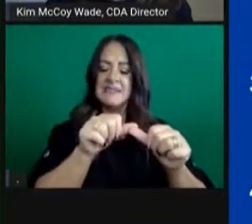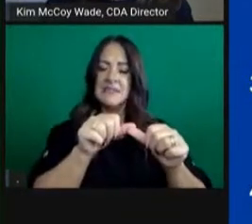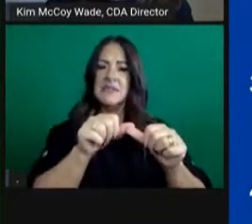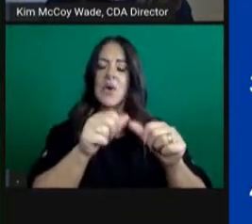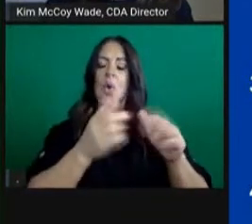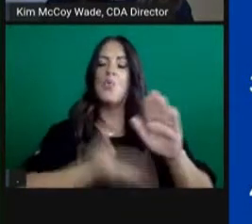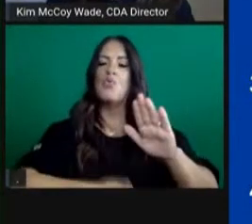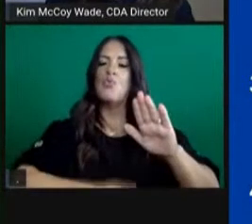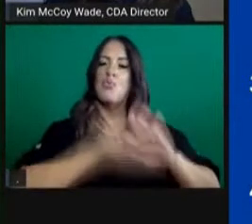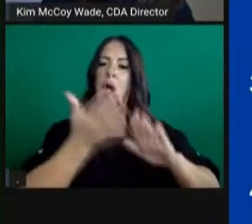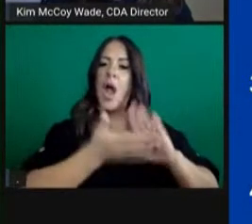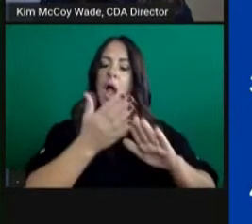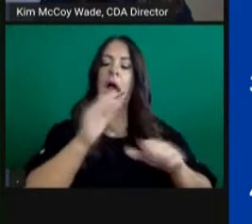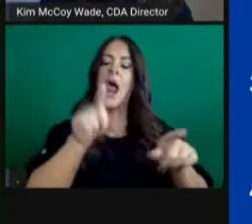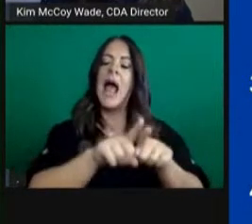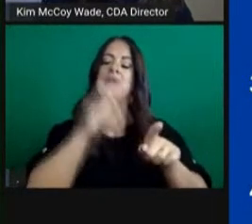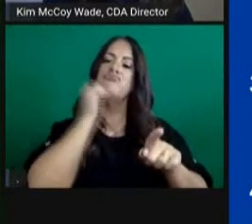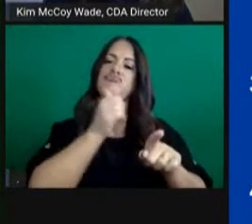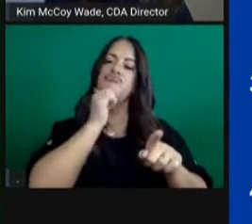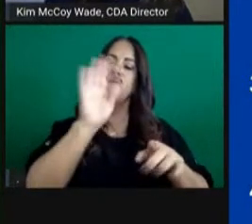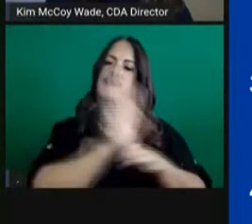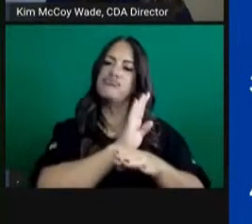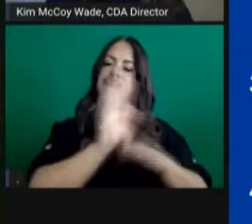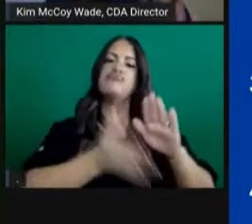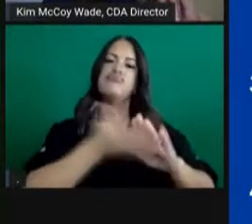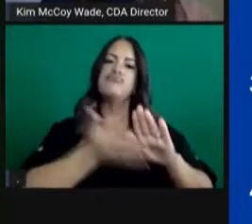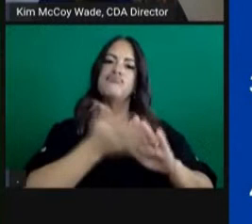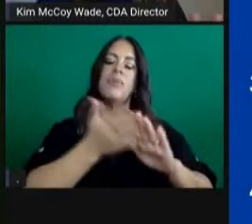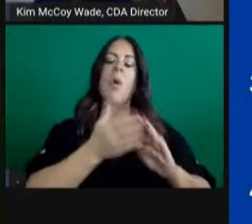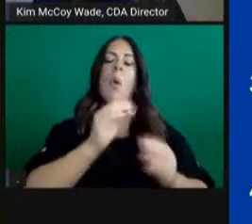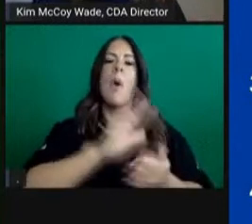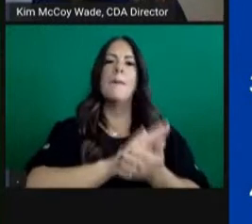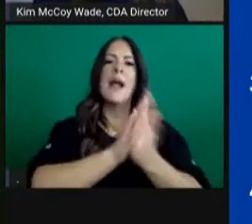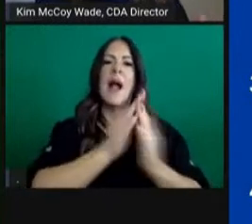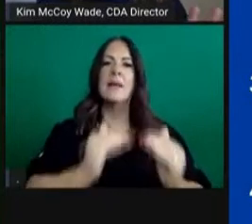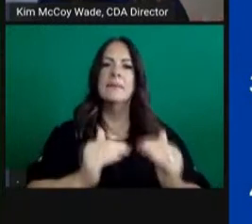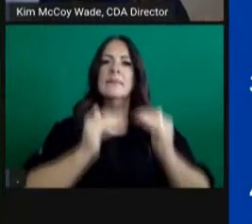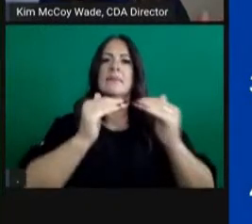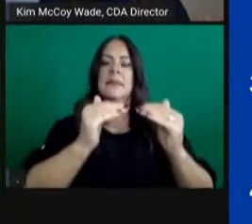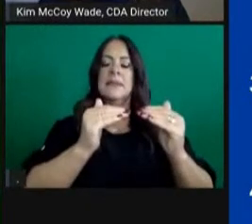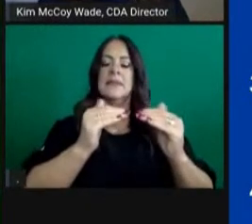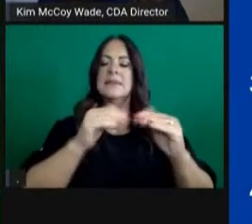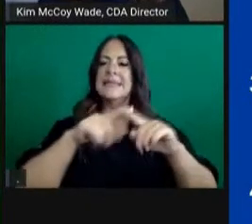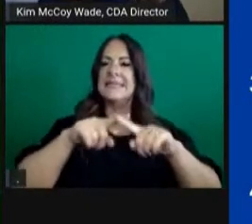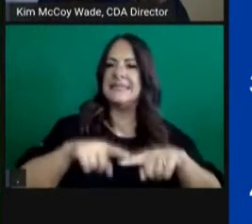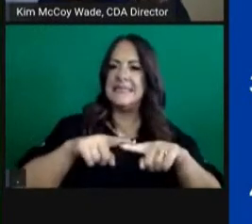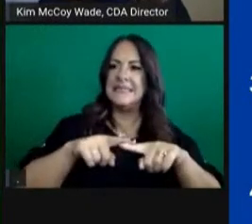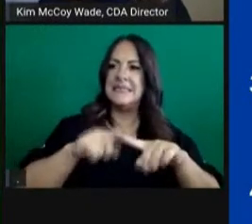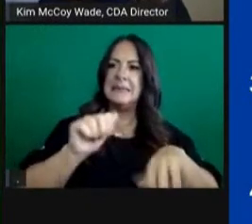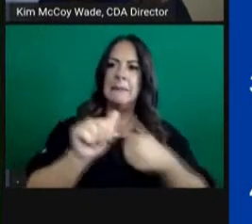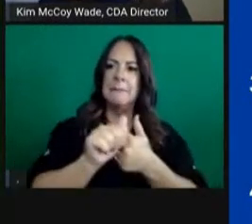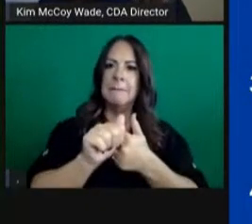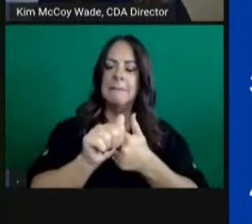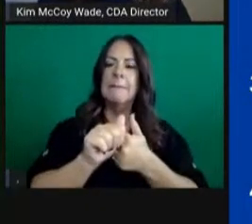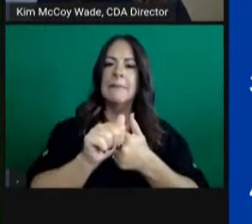operational state of business or contingent care if need be, but stay in those two zones for as long as possible.